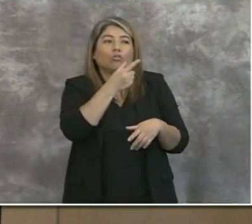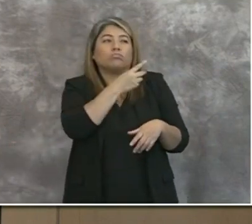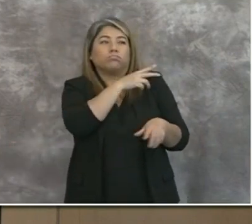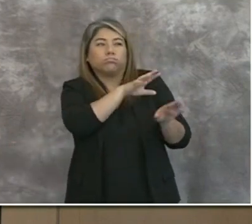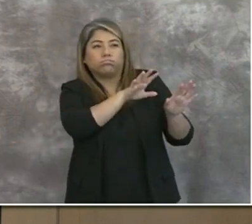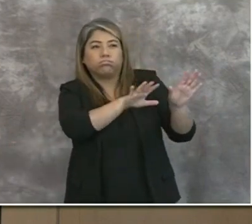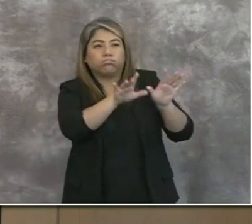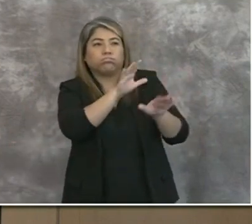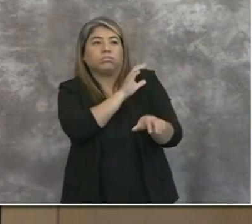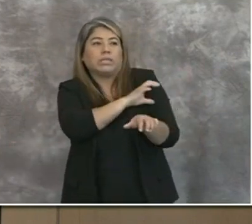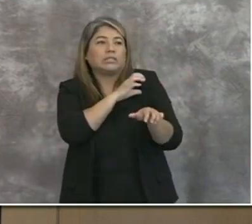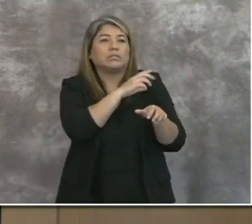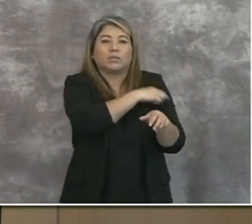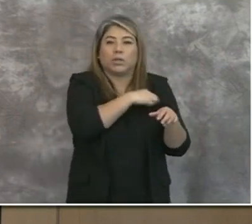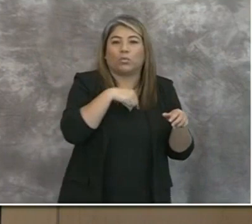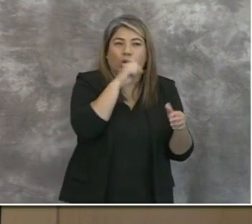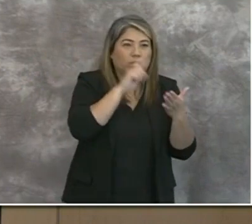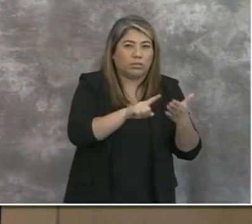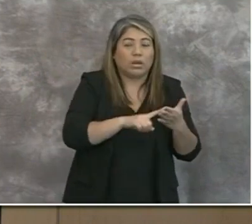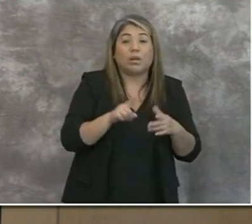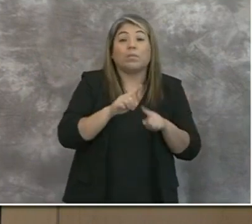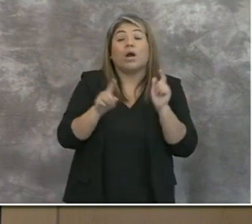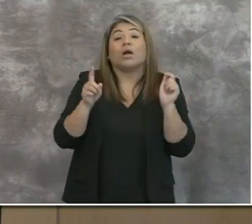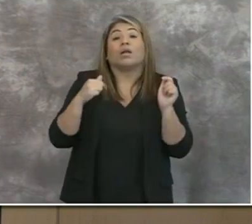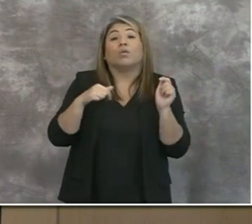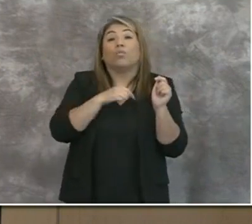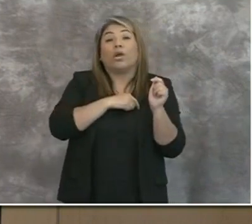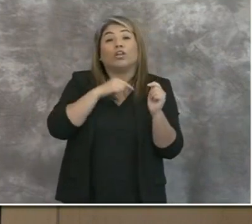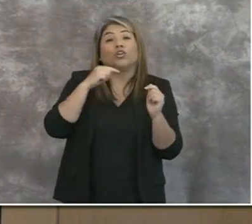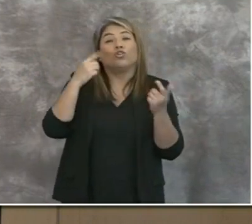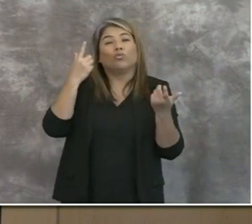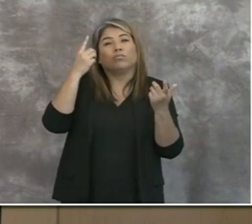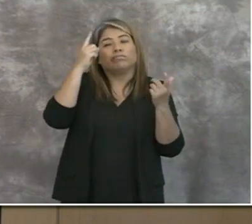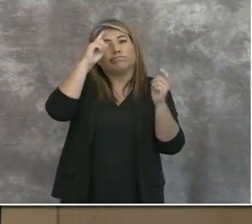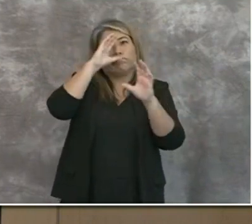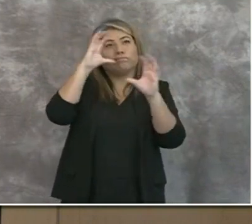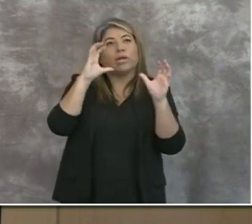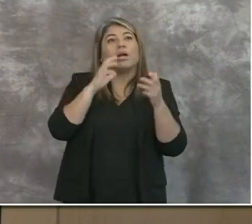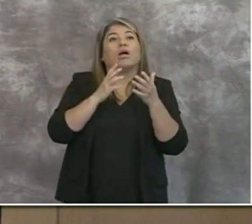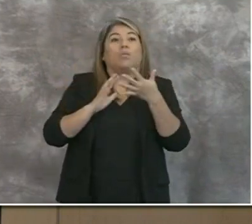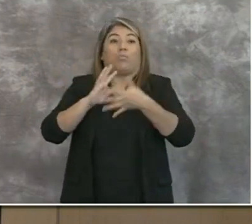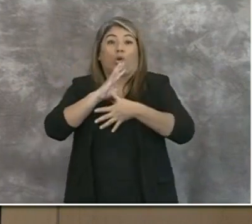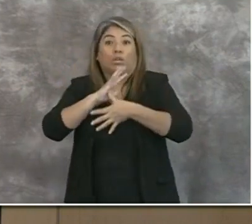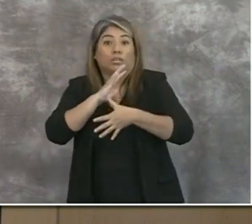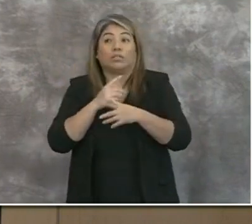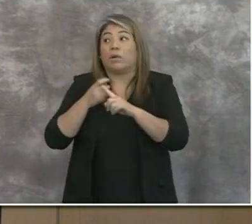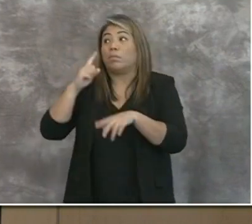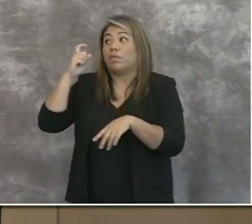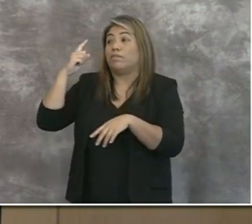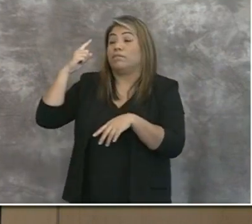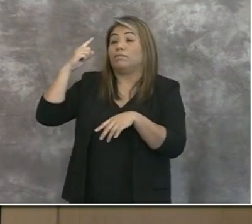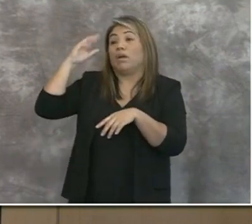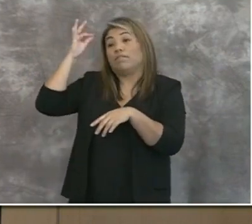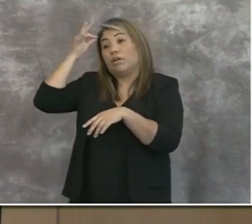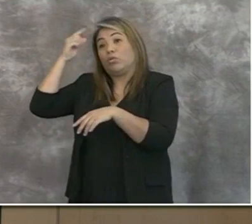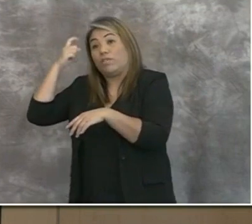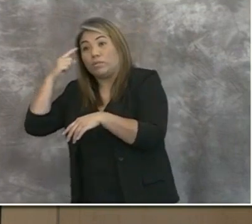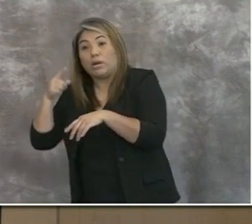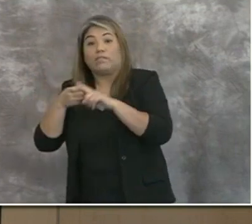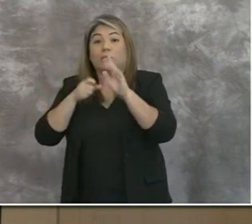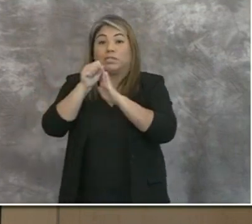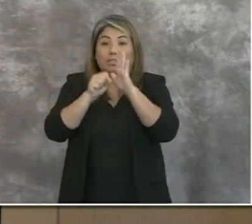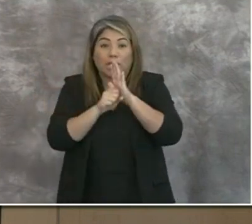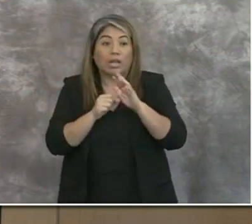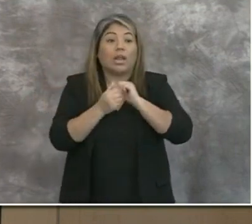also, when you look at our prioritization from the federal government, from the state, and then from